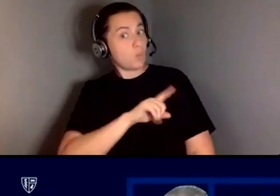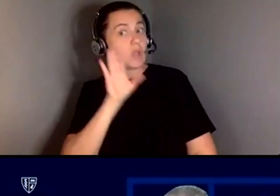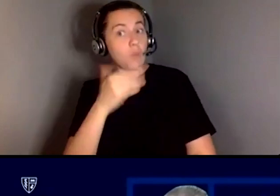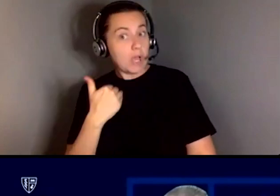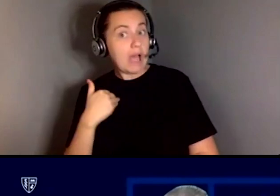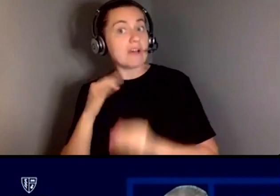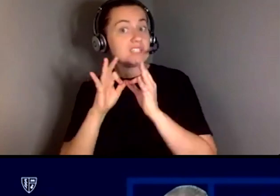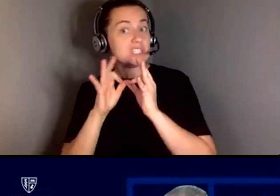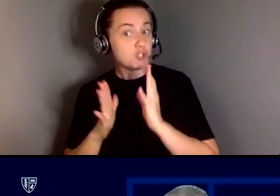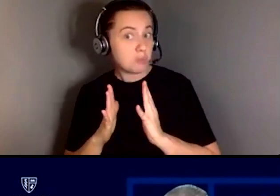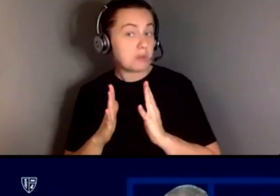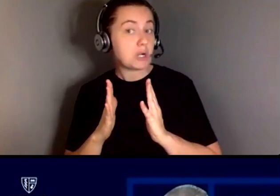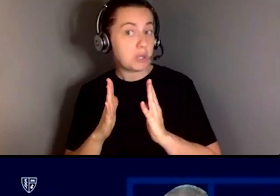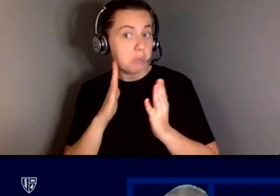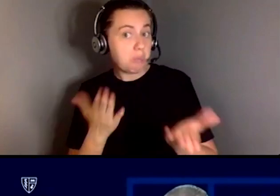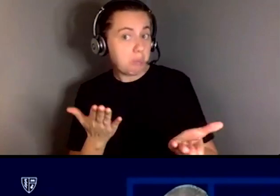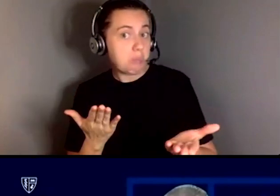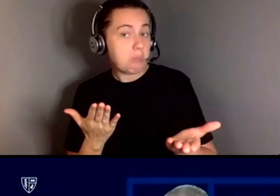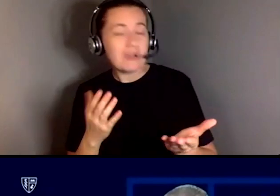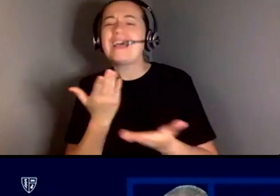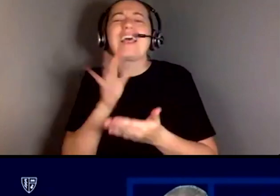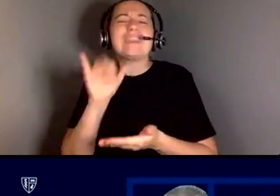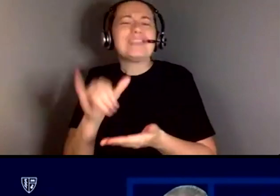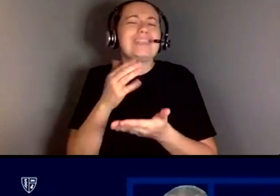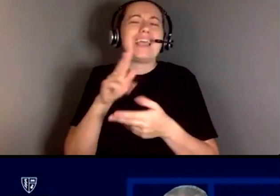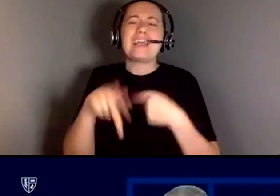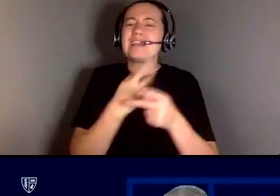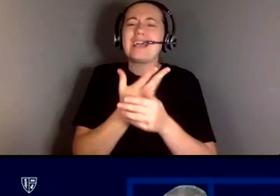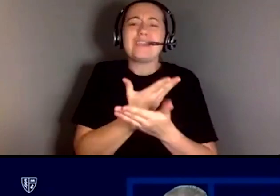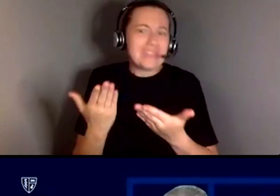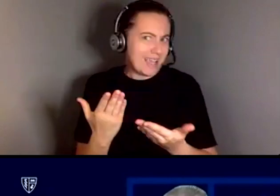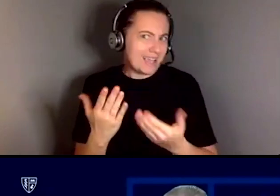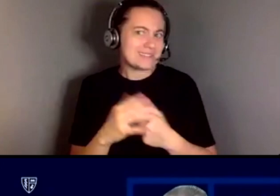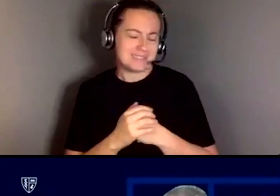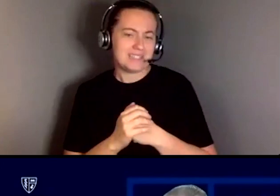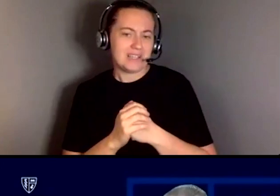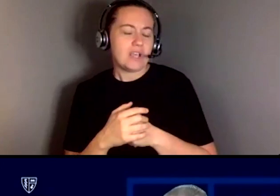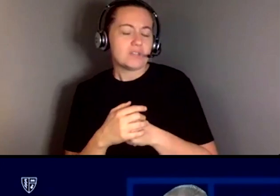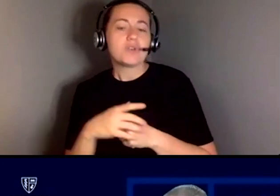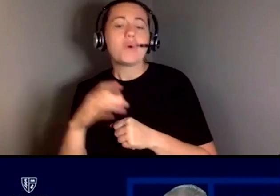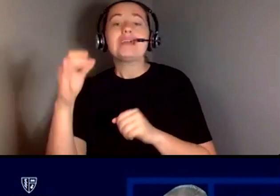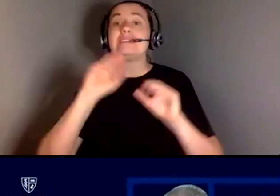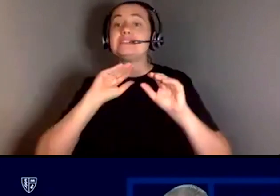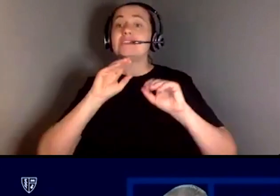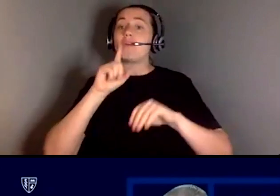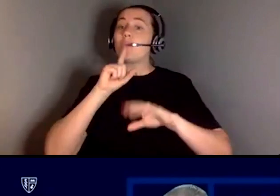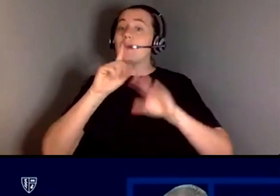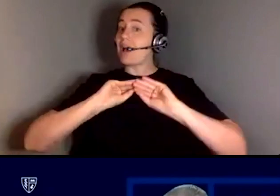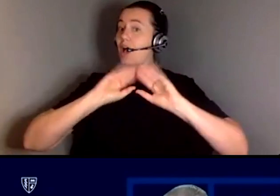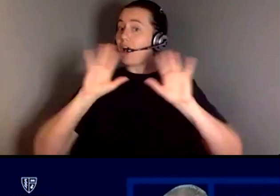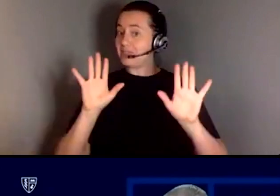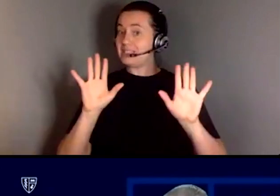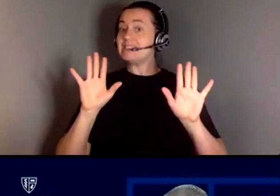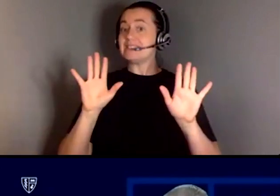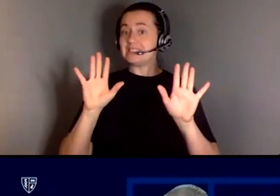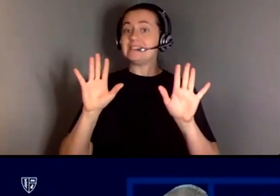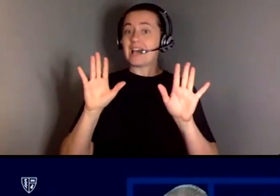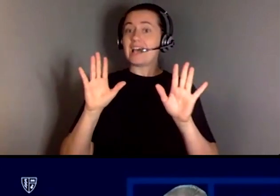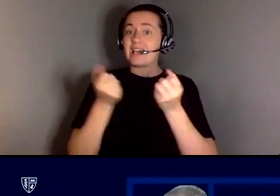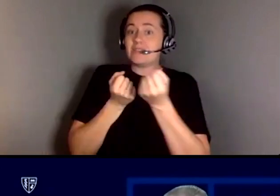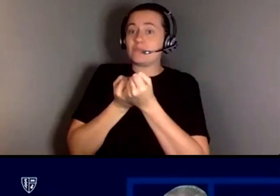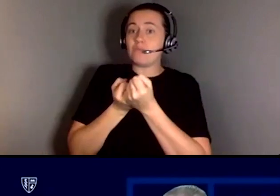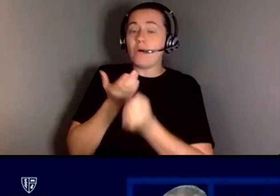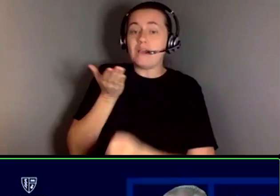those types of things so that it's obvious that the commitment is there it's not our job